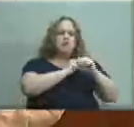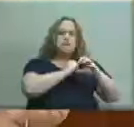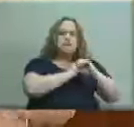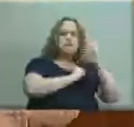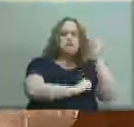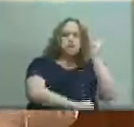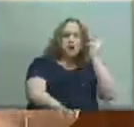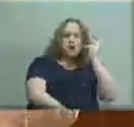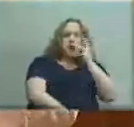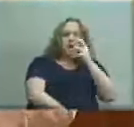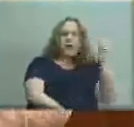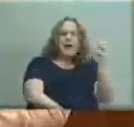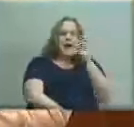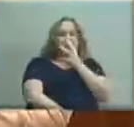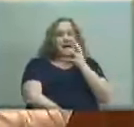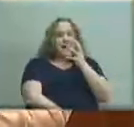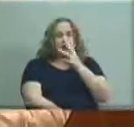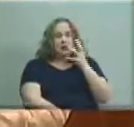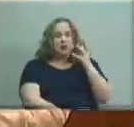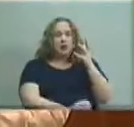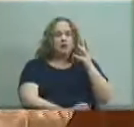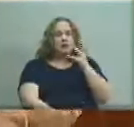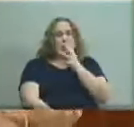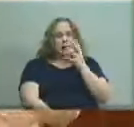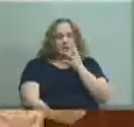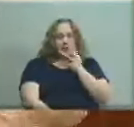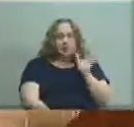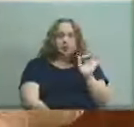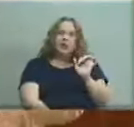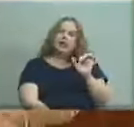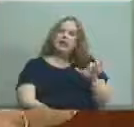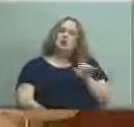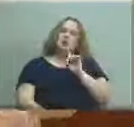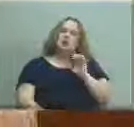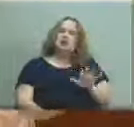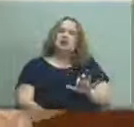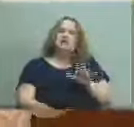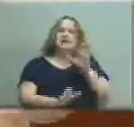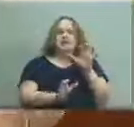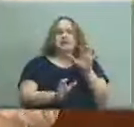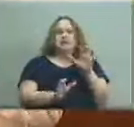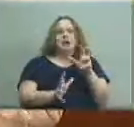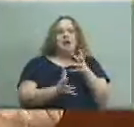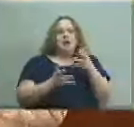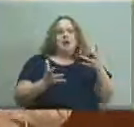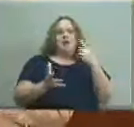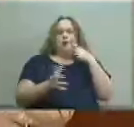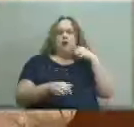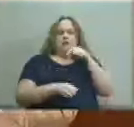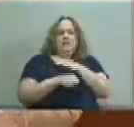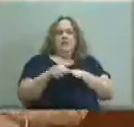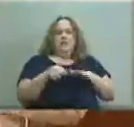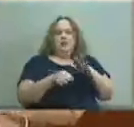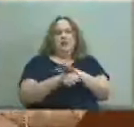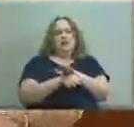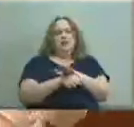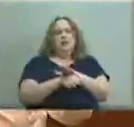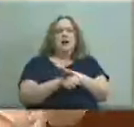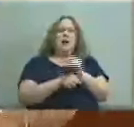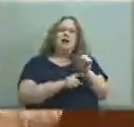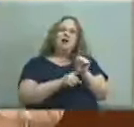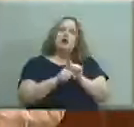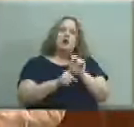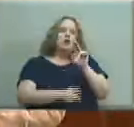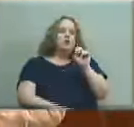they did a lot for this area and I don't think it's too much to to honor them time and time again in addition Norton